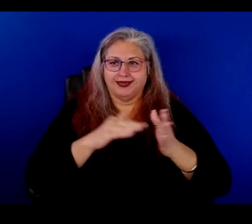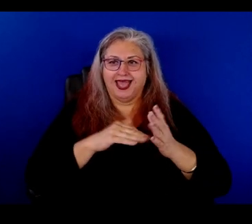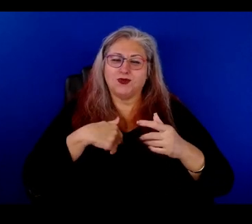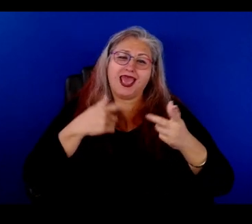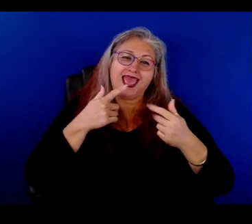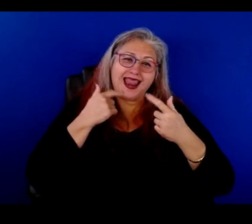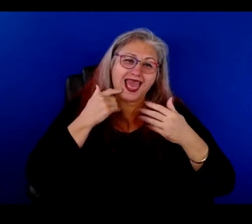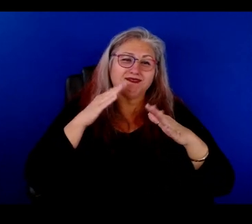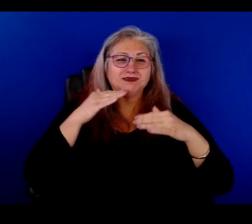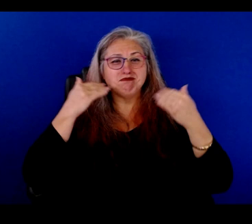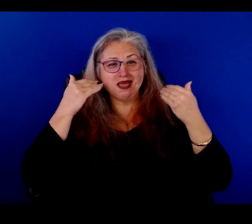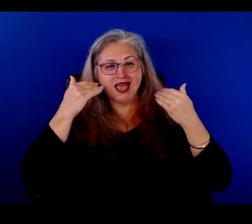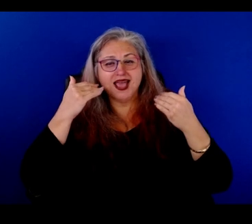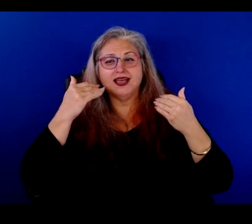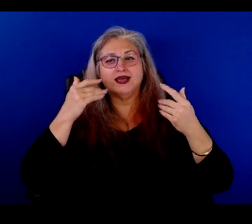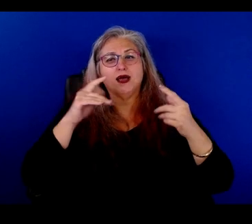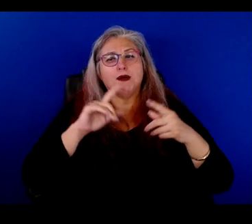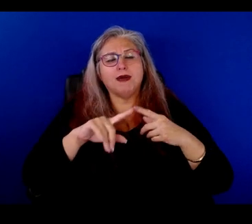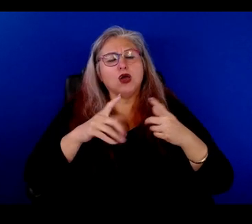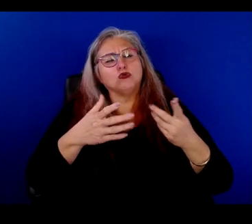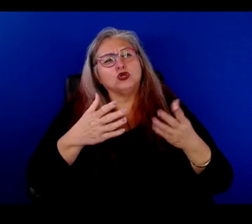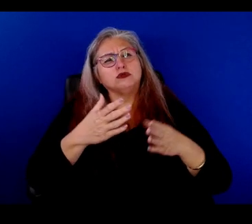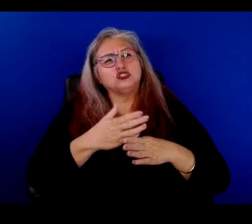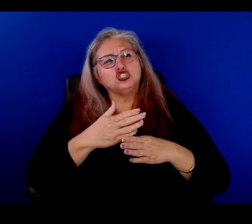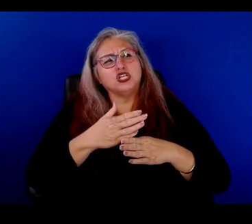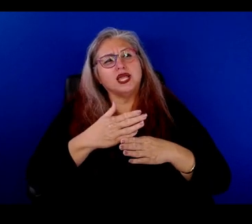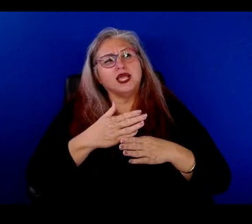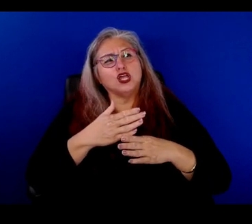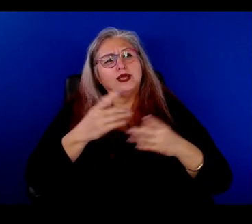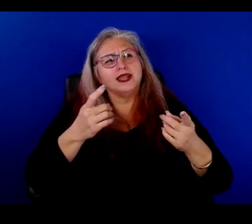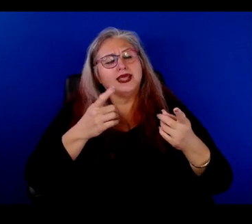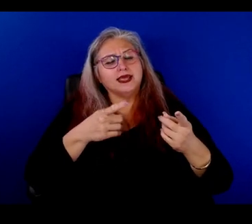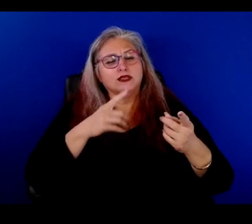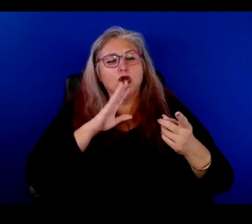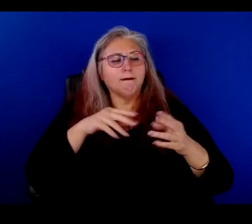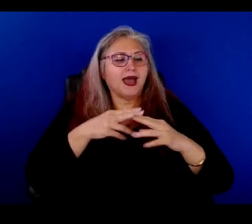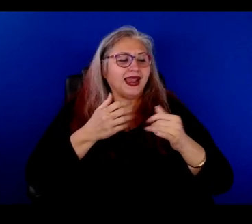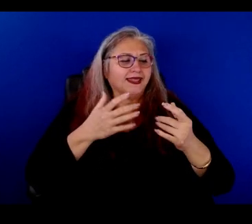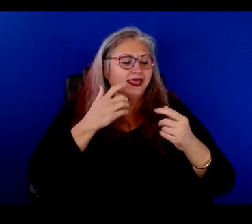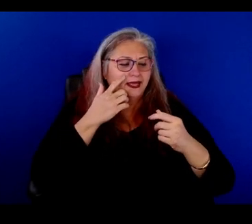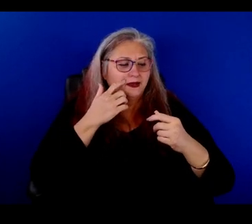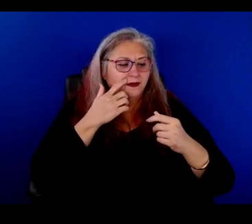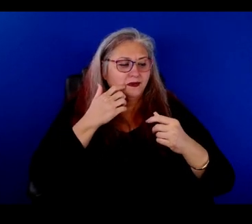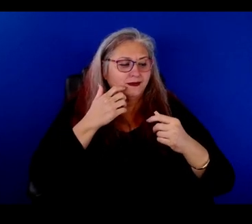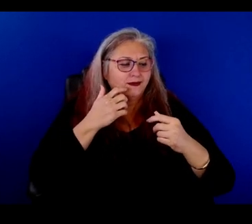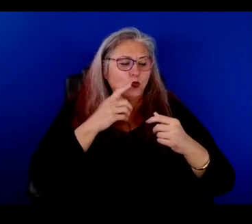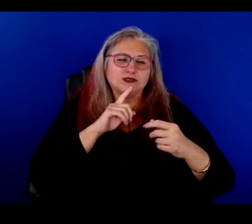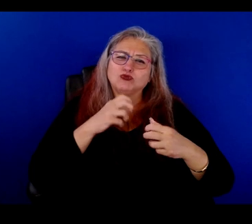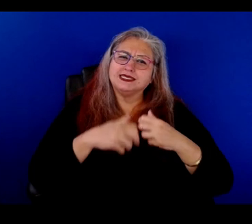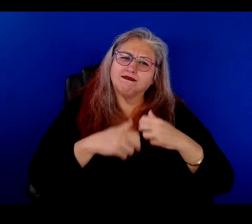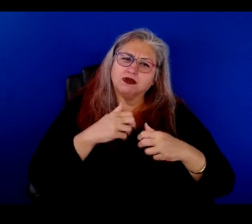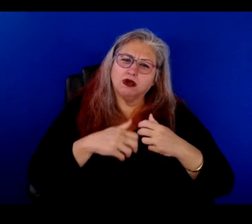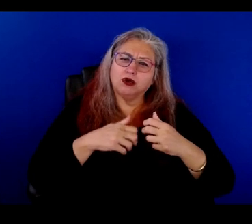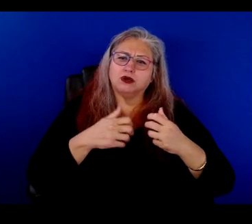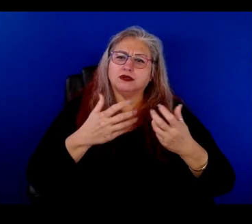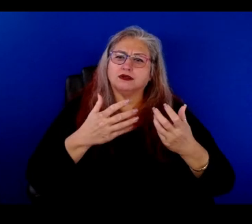and smiling and, and, but is there anything that you want to talk about that, you know, do you want to talk about anything that, that was difficult in any